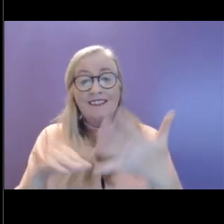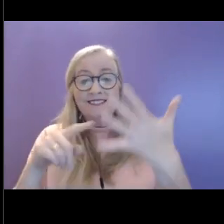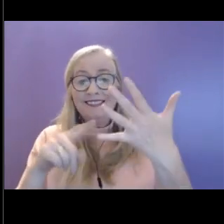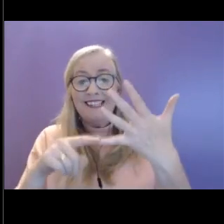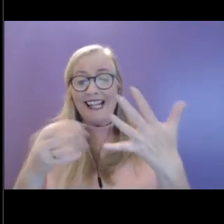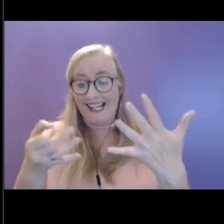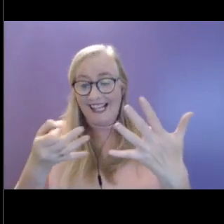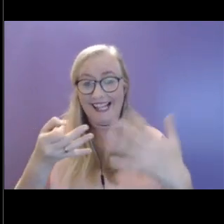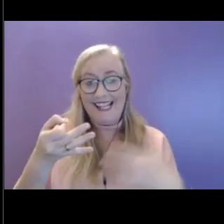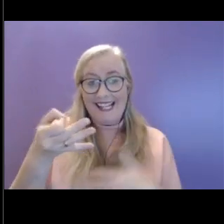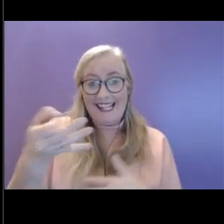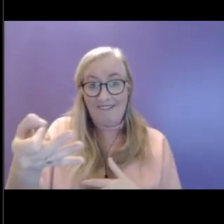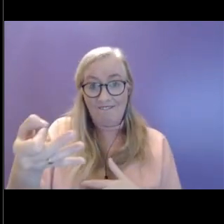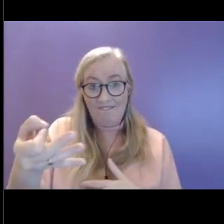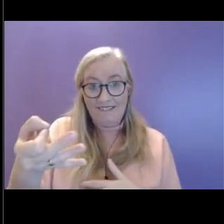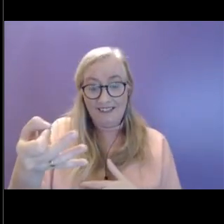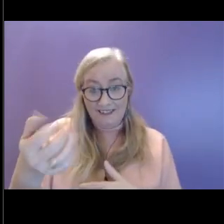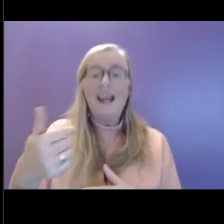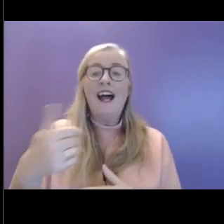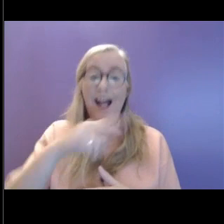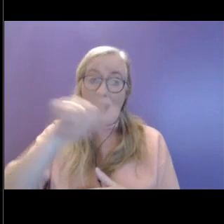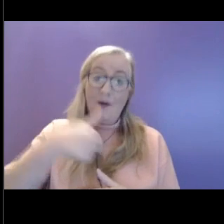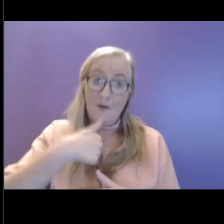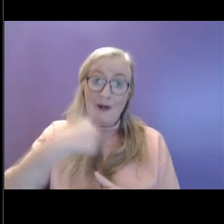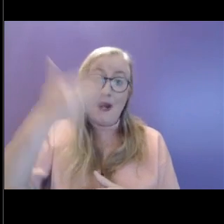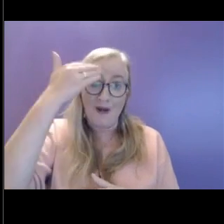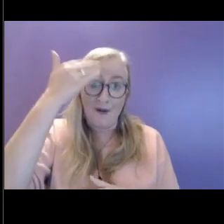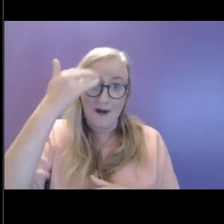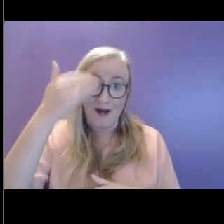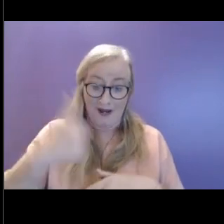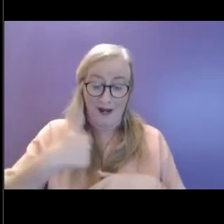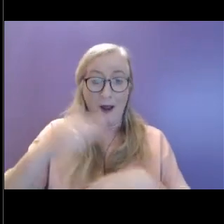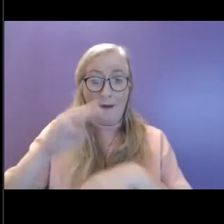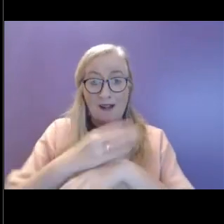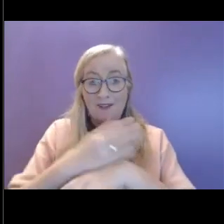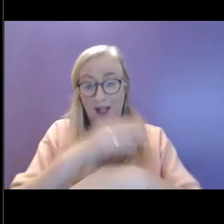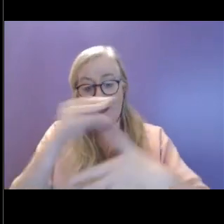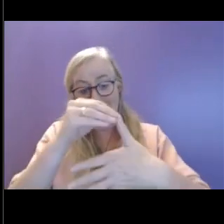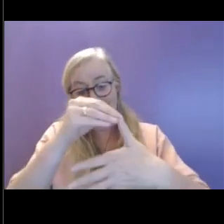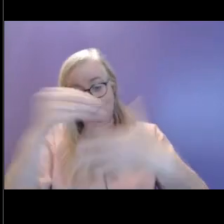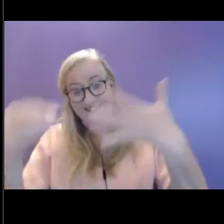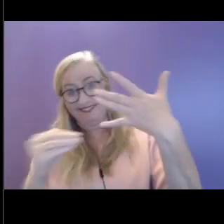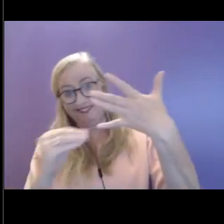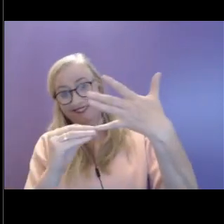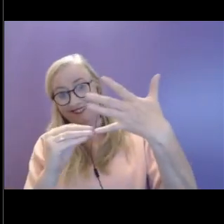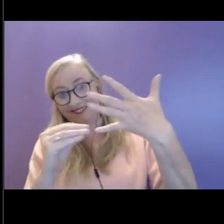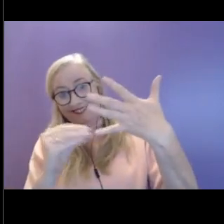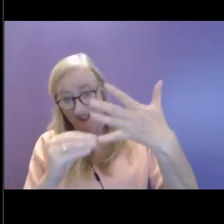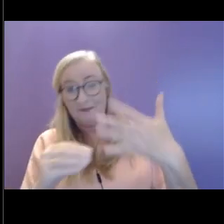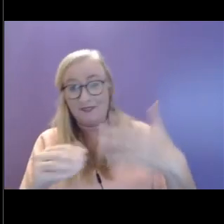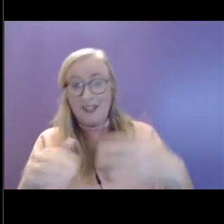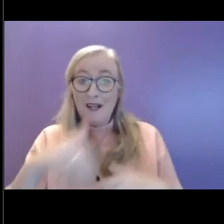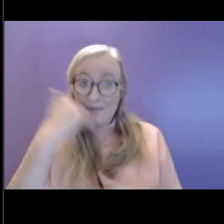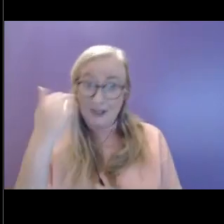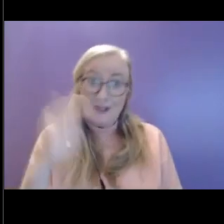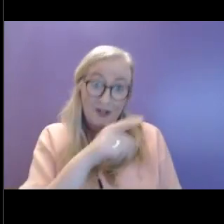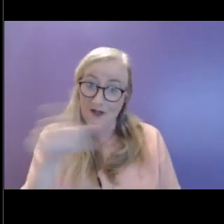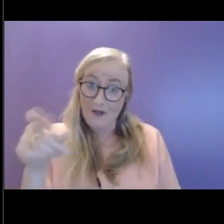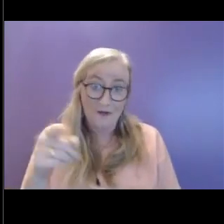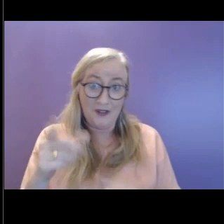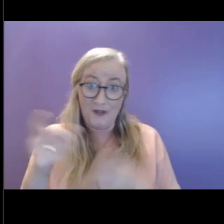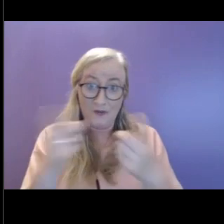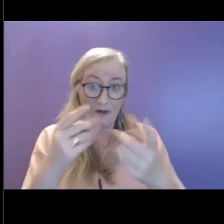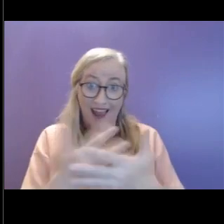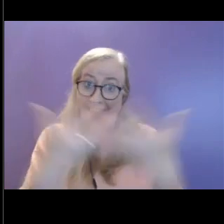as parents, I know that's probably I'm going to put that at the bottom of the list because I'm imagining that everybody's doing a lot of that already.